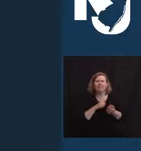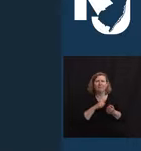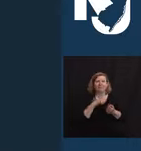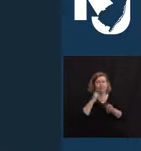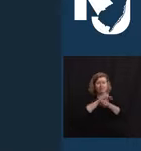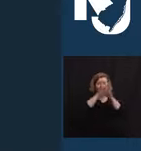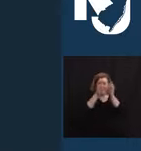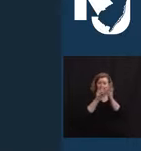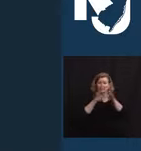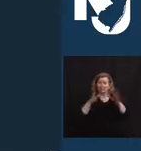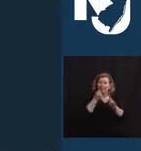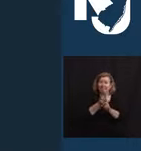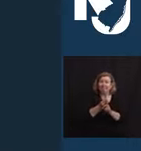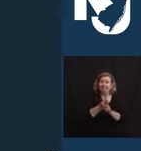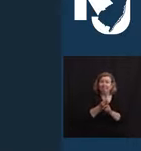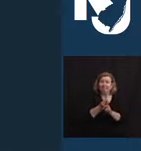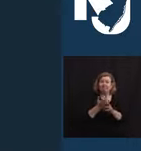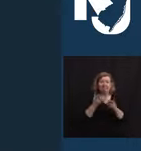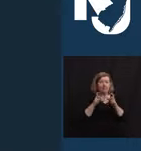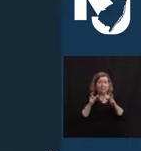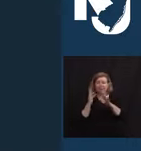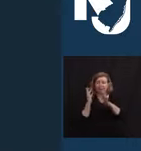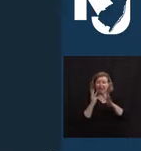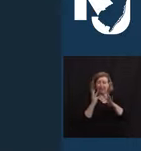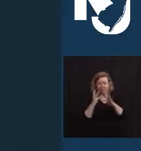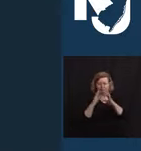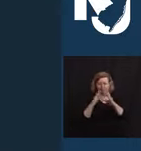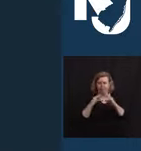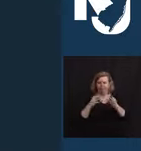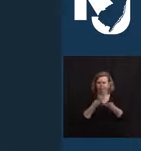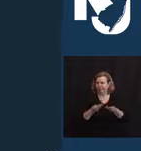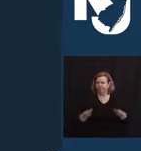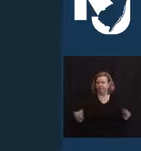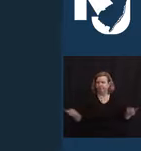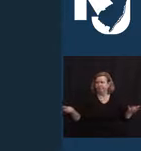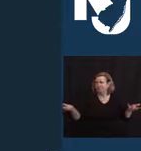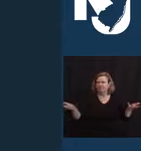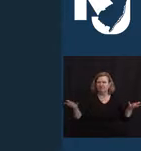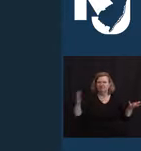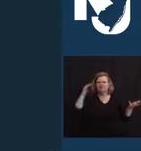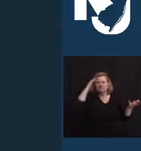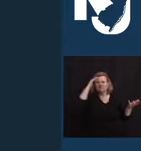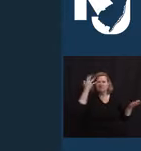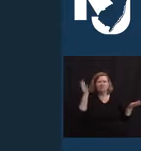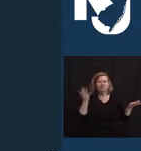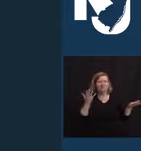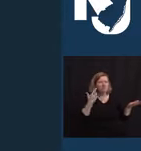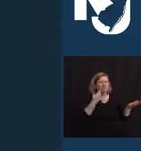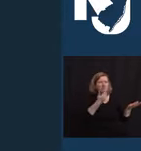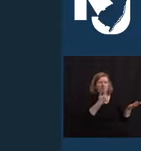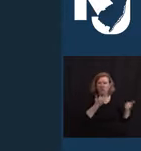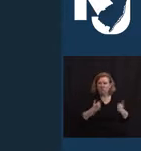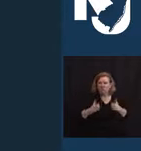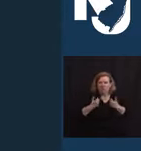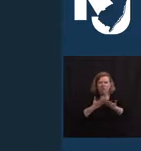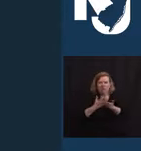kept Jesus' dream going disappeared and the future of Your Cuban Cafe was put in doubt.